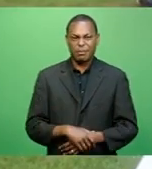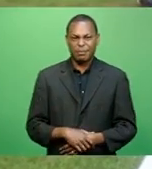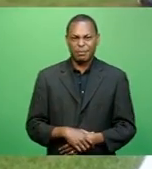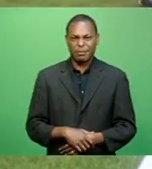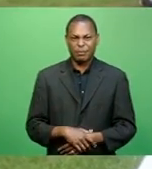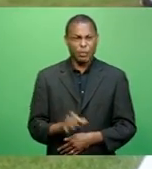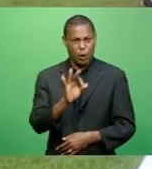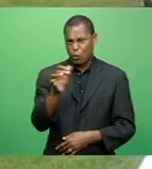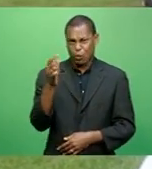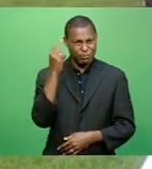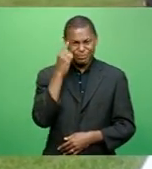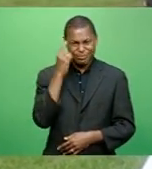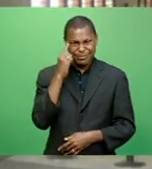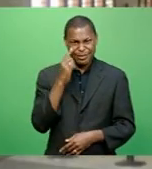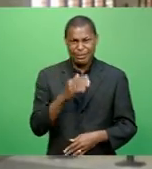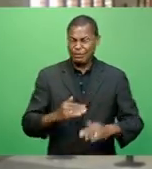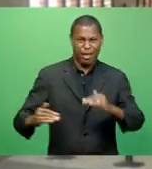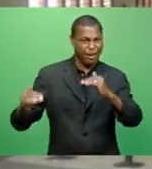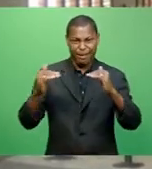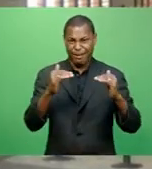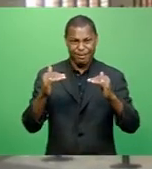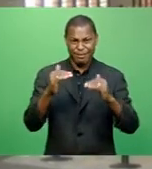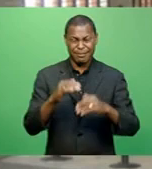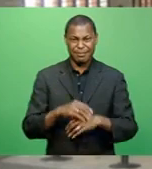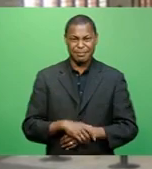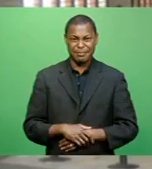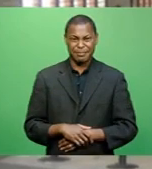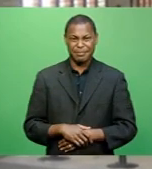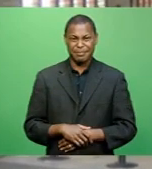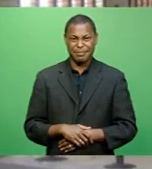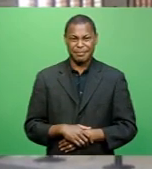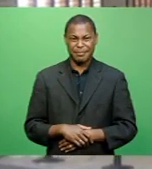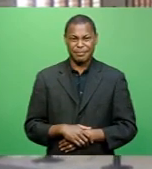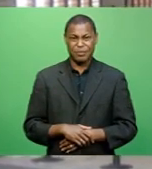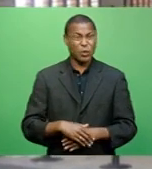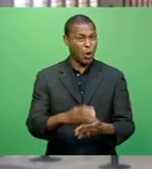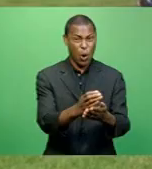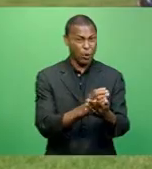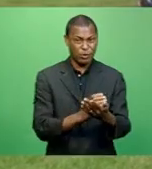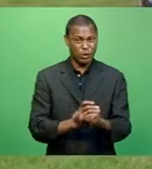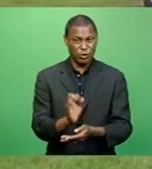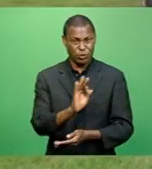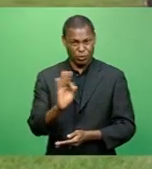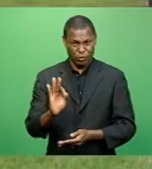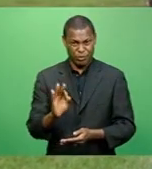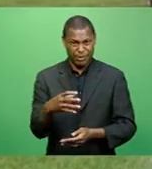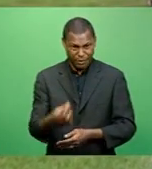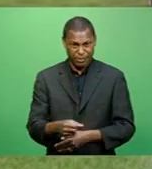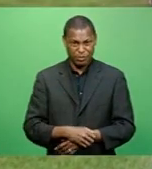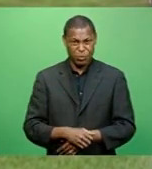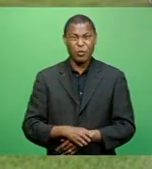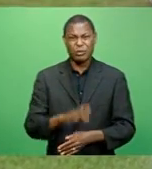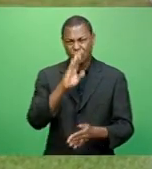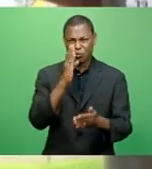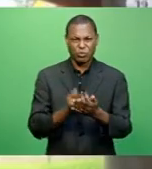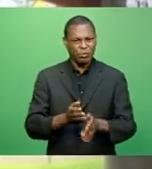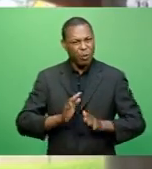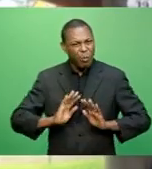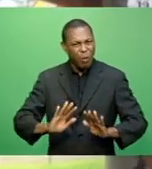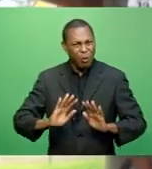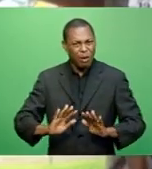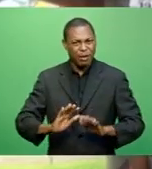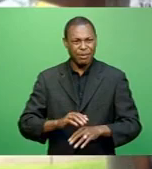don't think it's fair because when the courses are not available, the students have to wait another semester to take it.